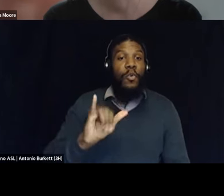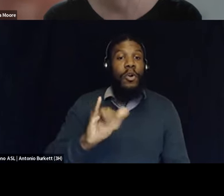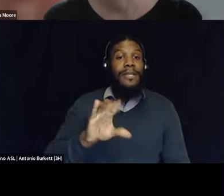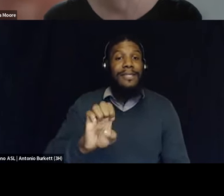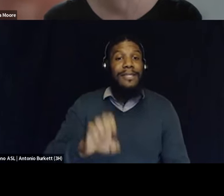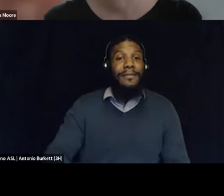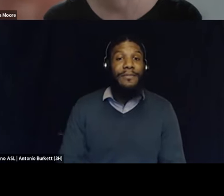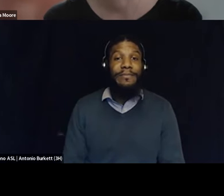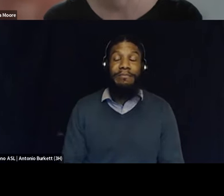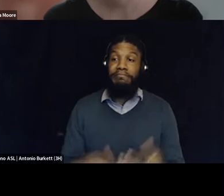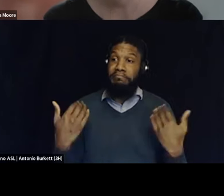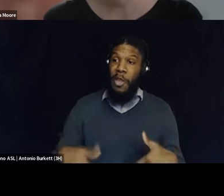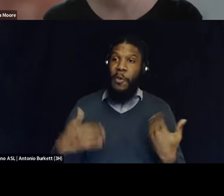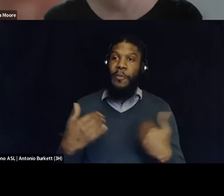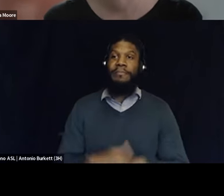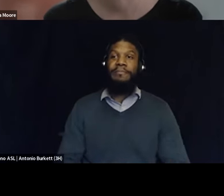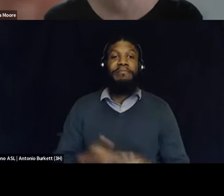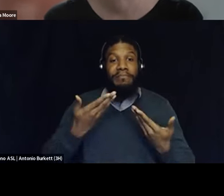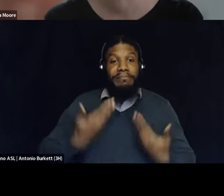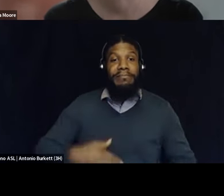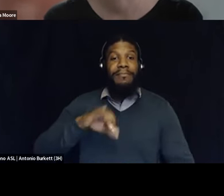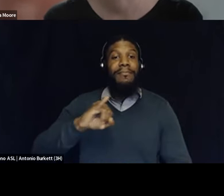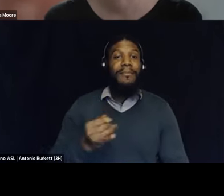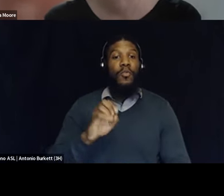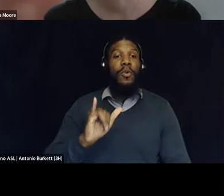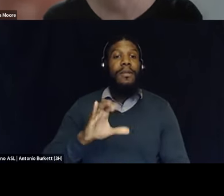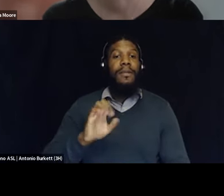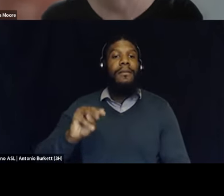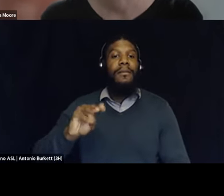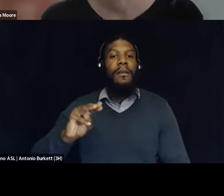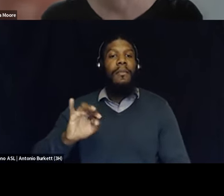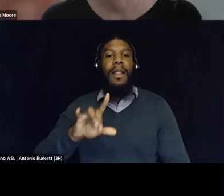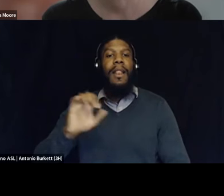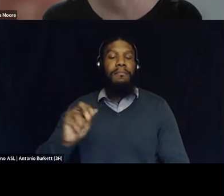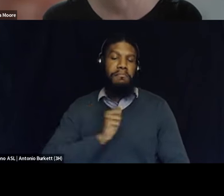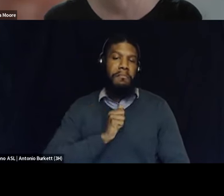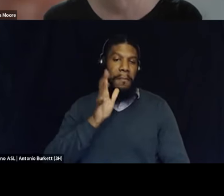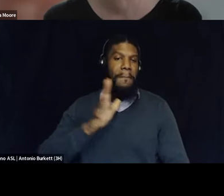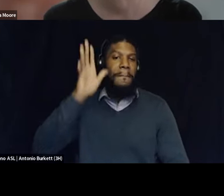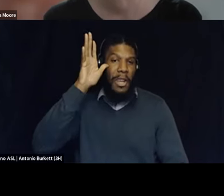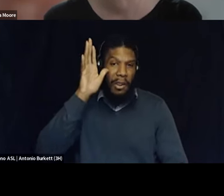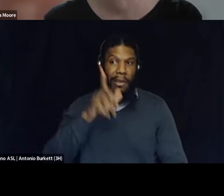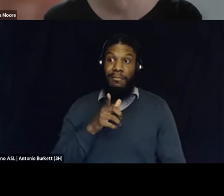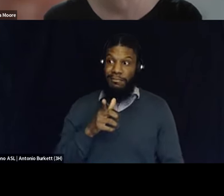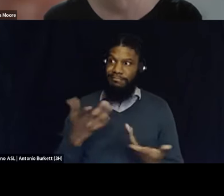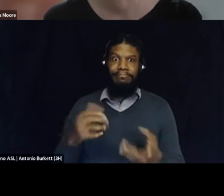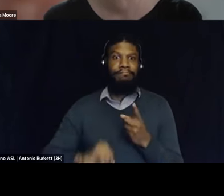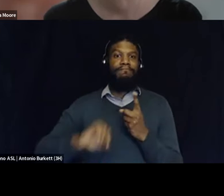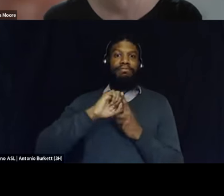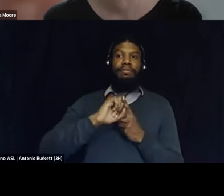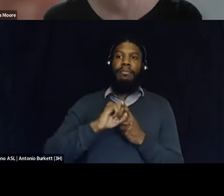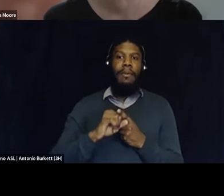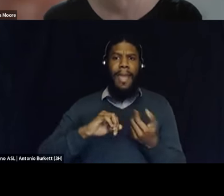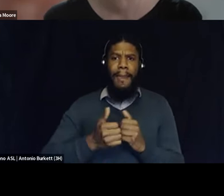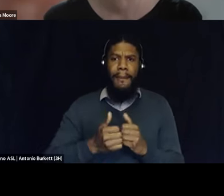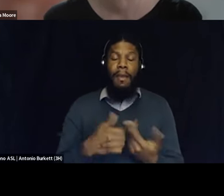Well, so my name is Joyce McMillan. I am a parent who was impacted by the intersection between